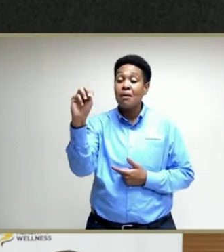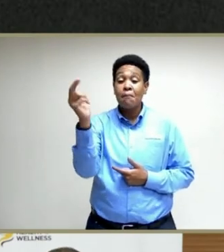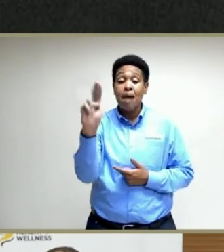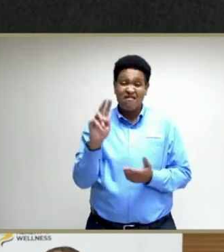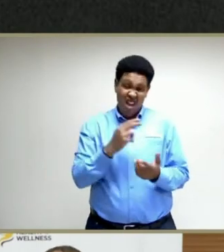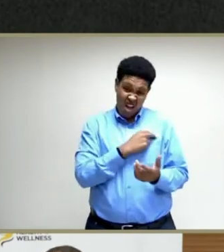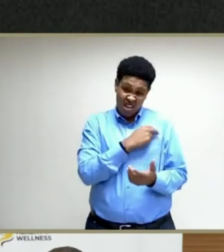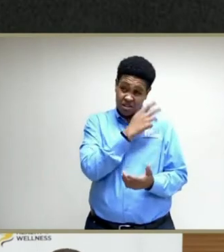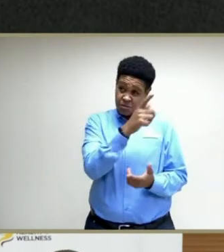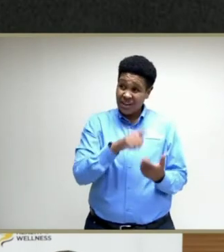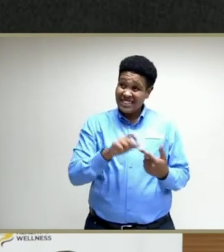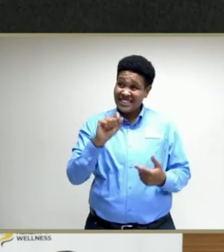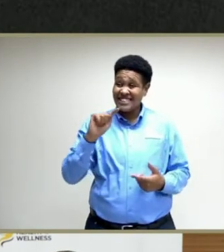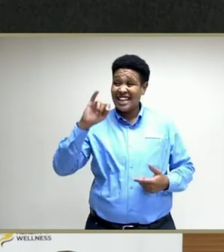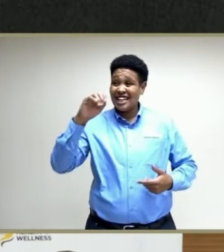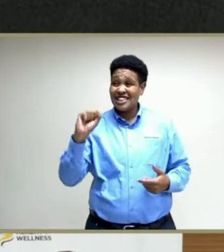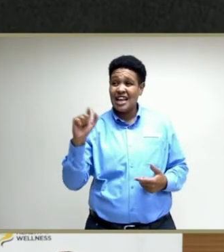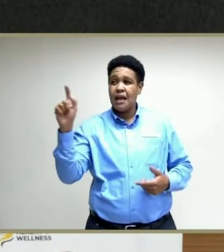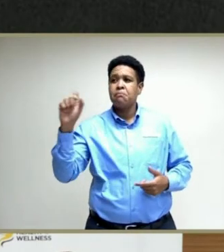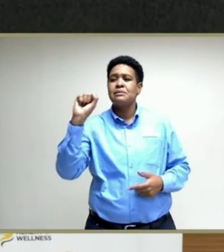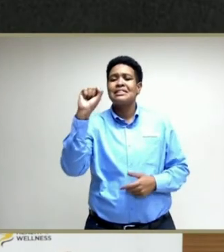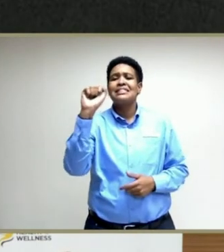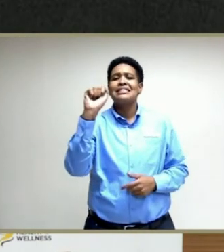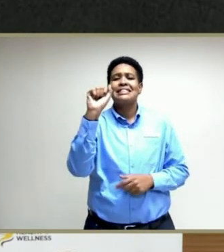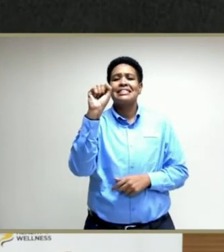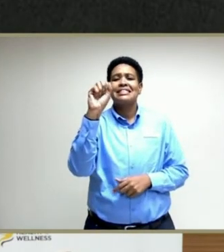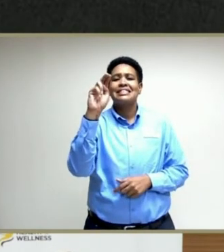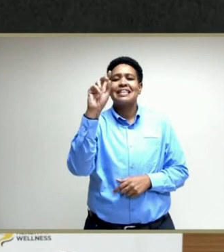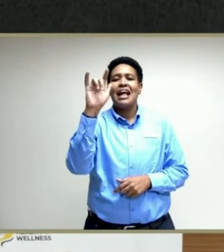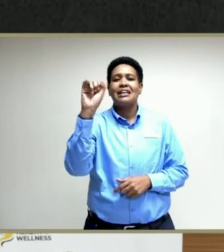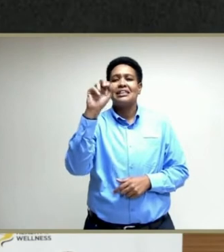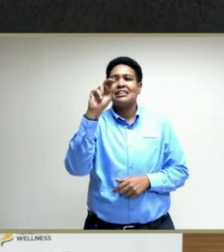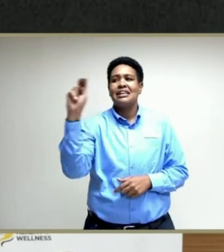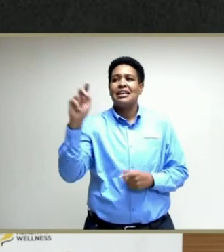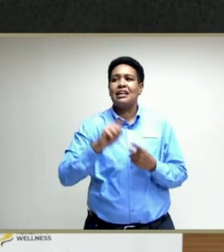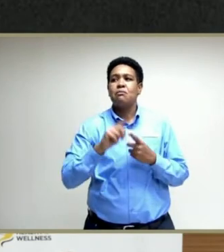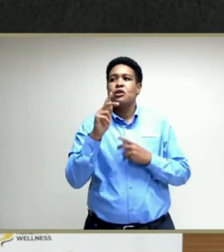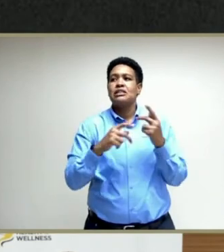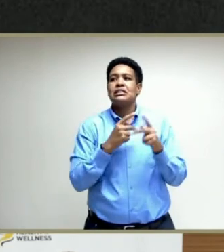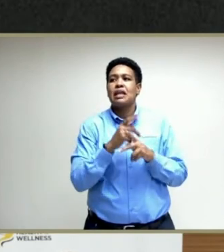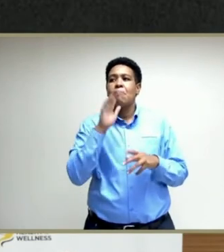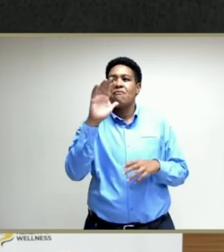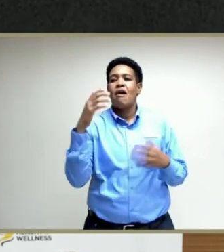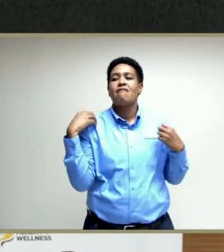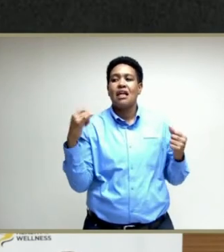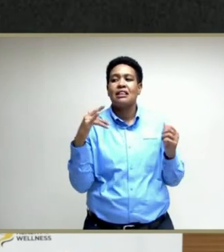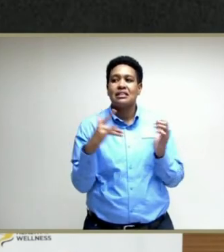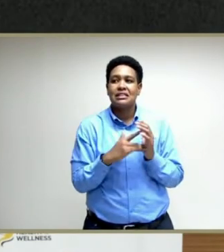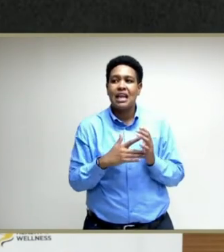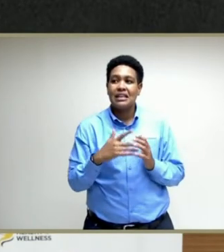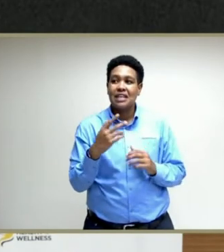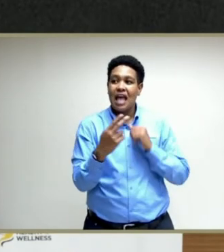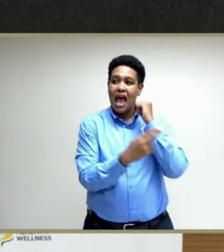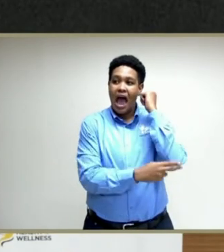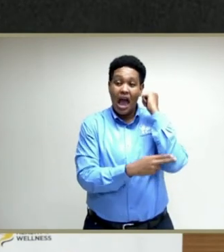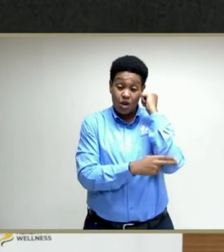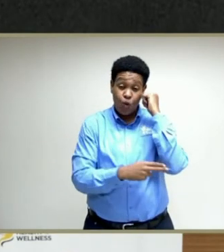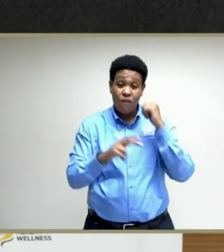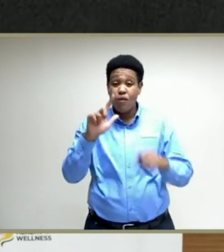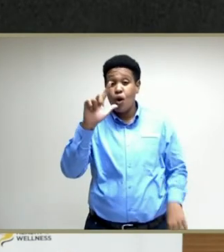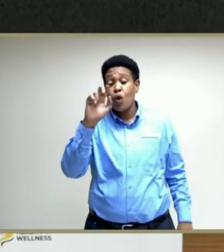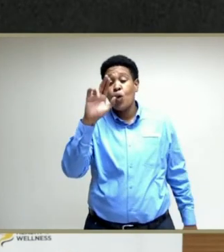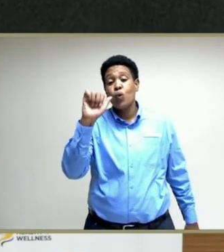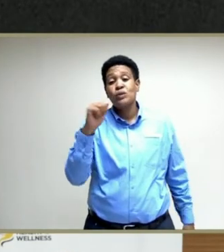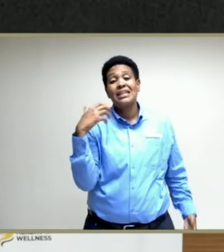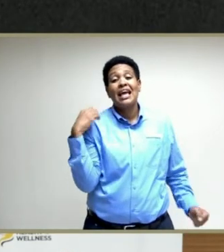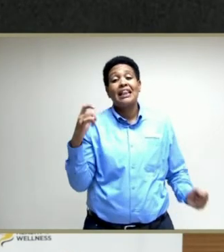In St. James, the Sandals Inn, and the Type 5 Health Center. Hanover, Lucy Health Center,